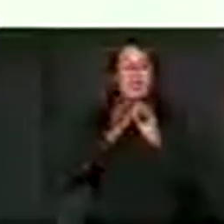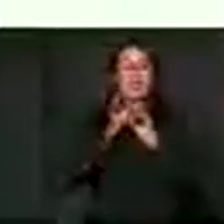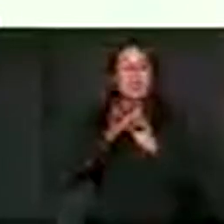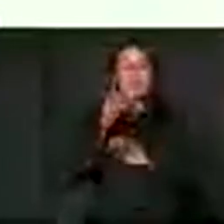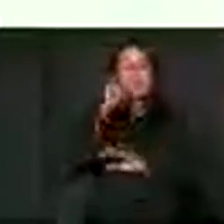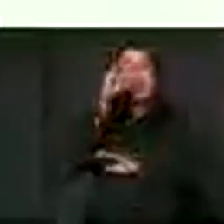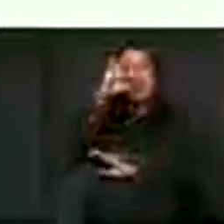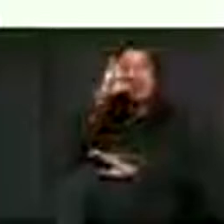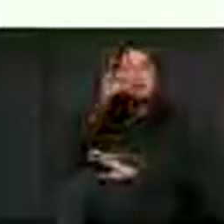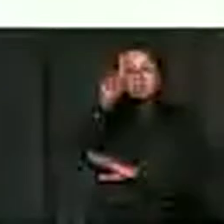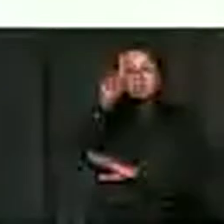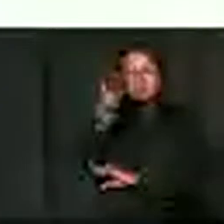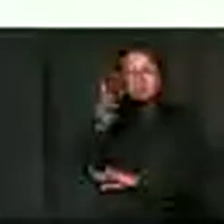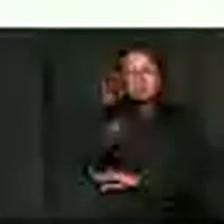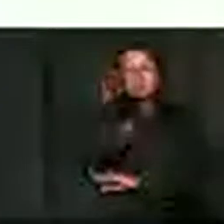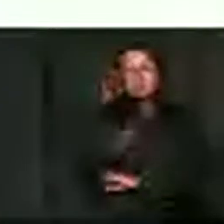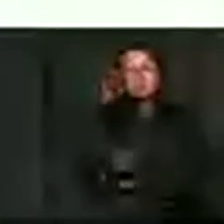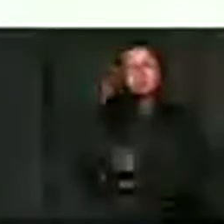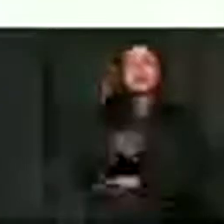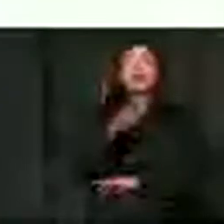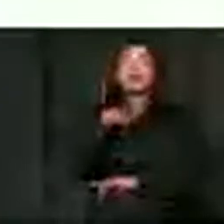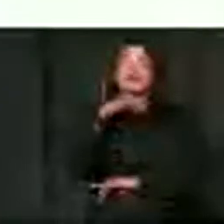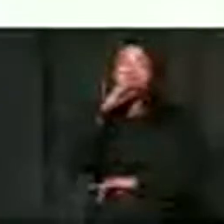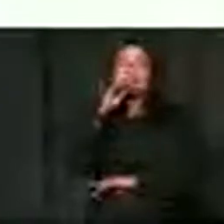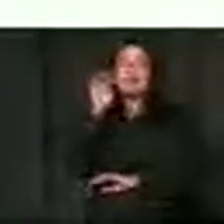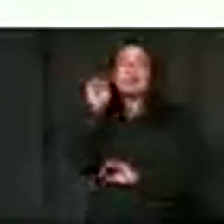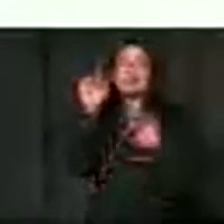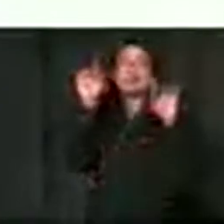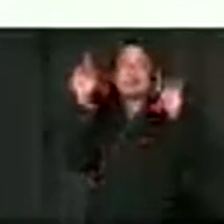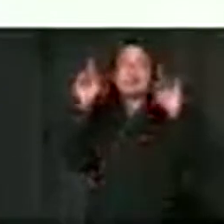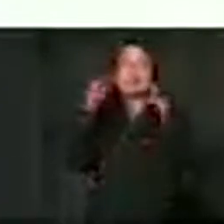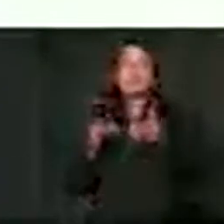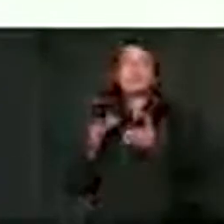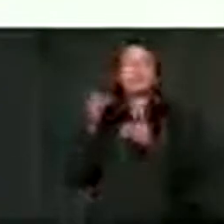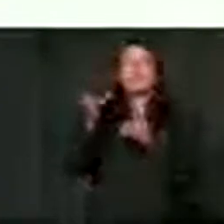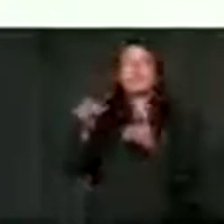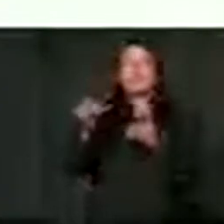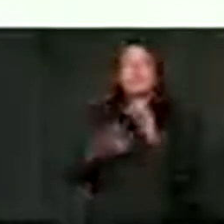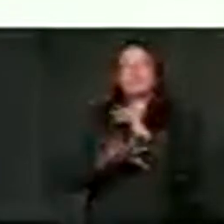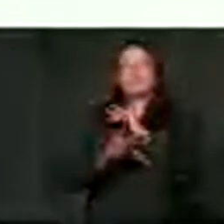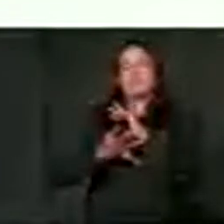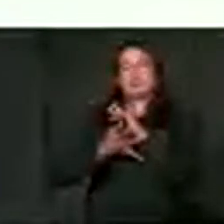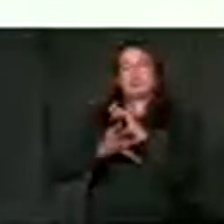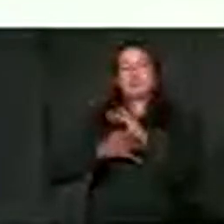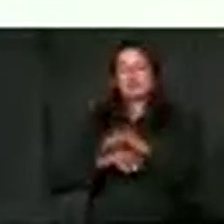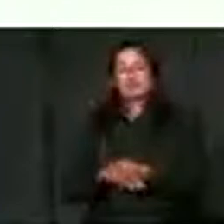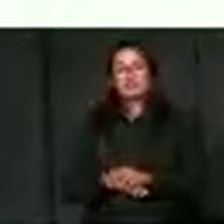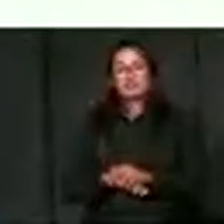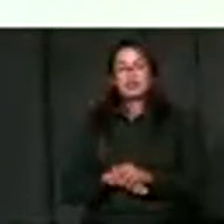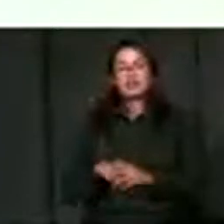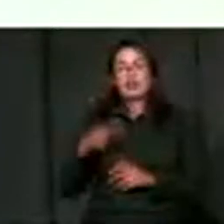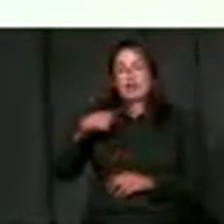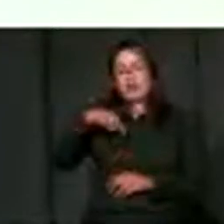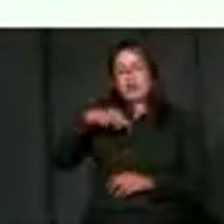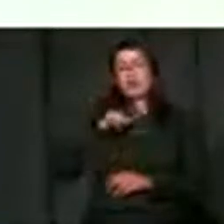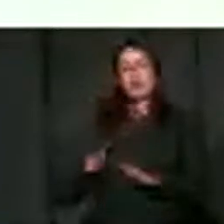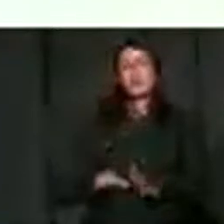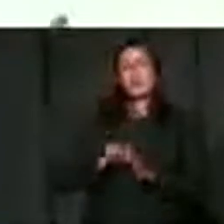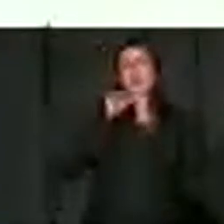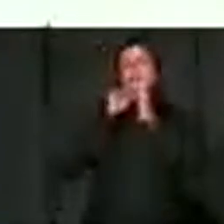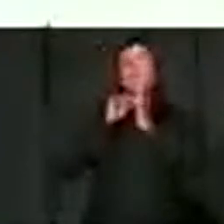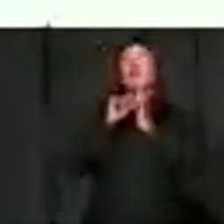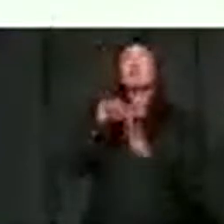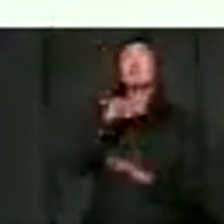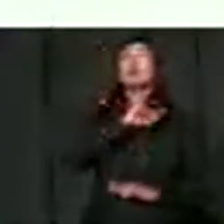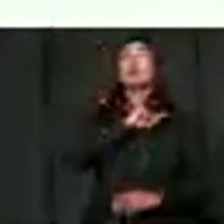around these ICTs, the case of education is put forward to the biggest sector. And one of the most important sectors, because we